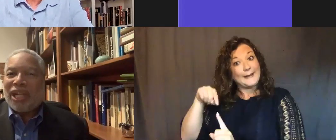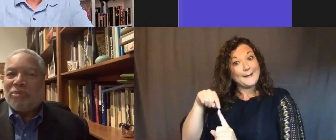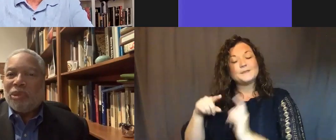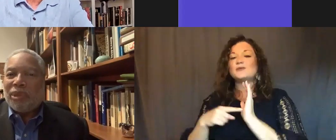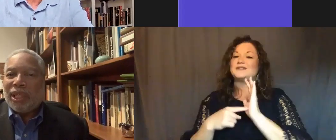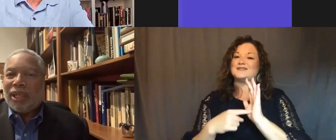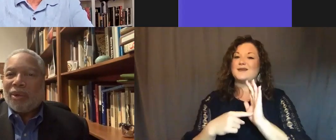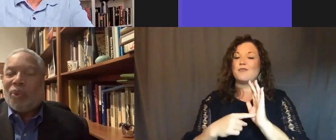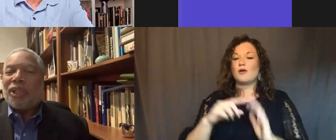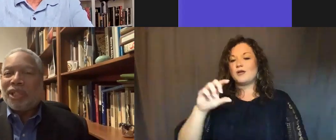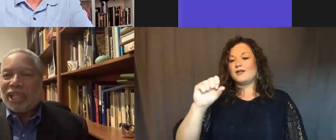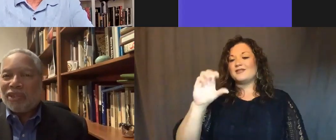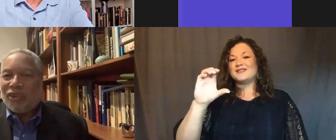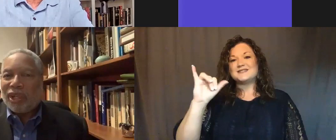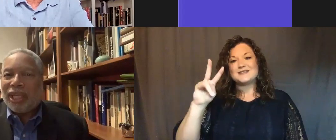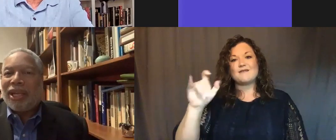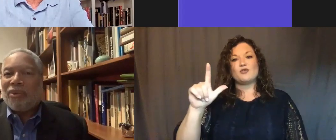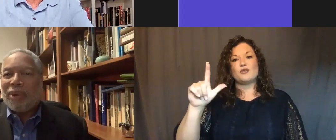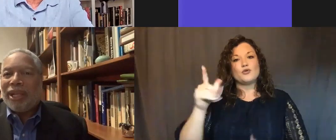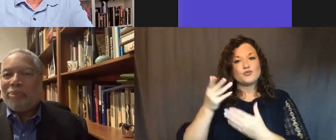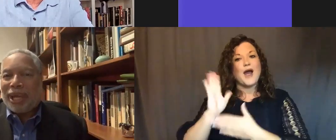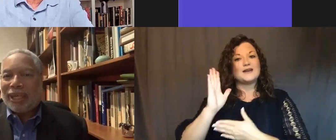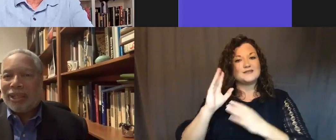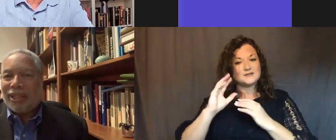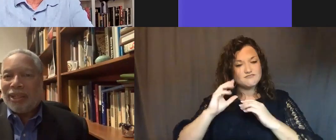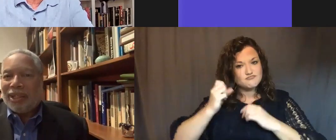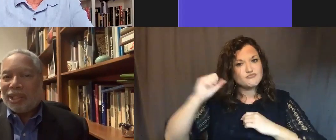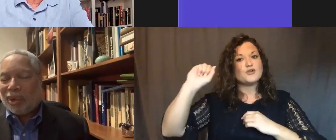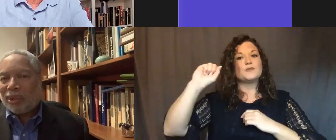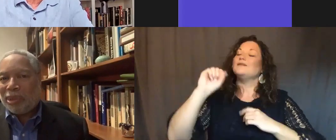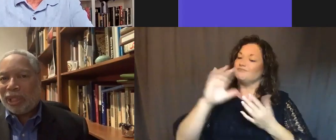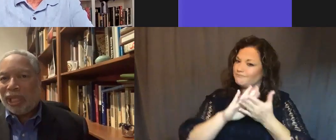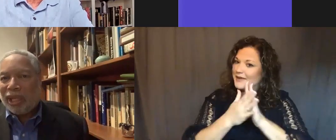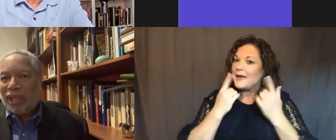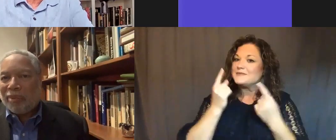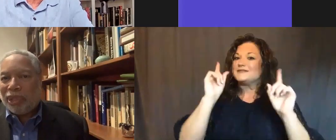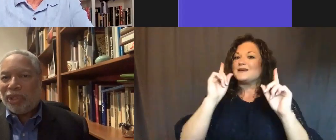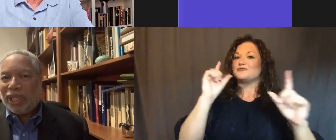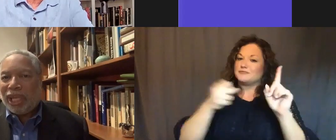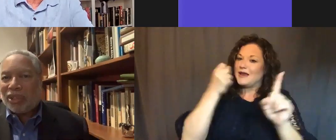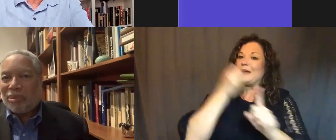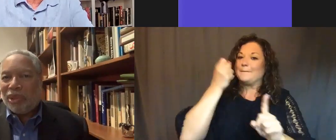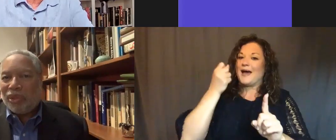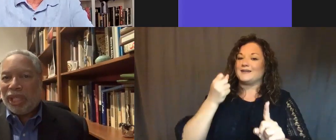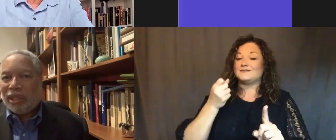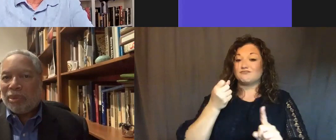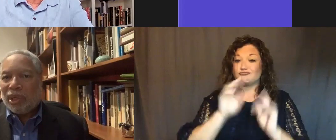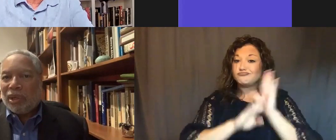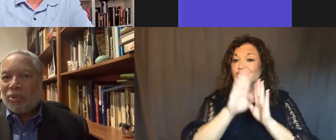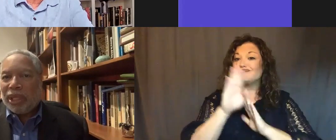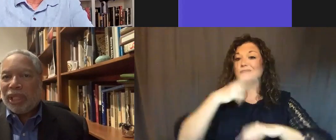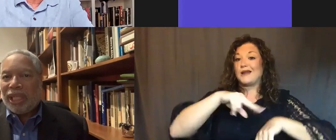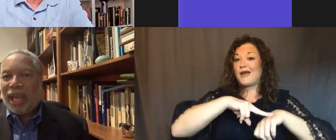civil rights movement was successful and had great impact. So, ultimately, building a national museum